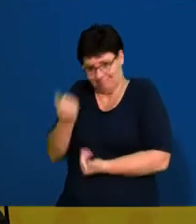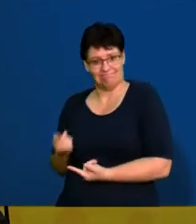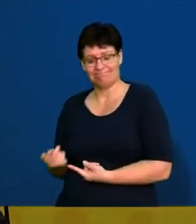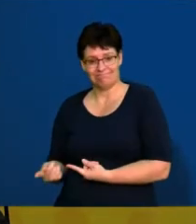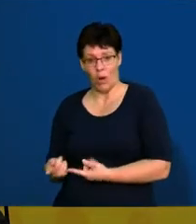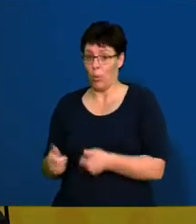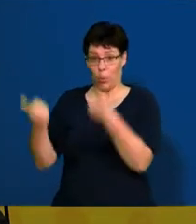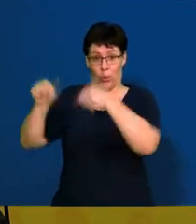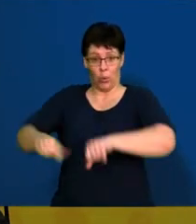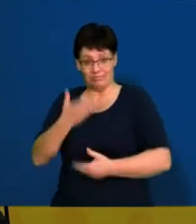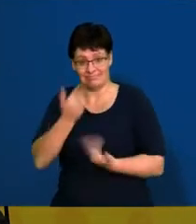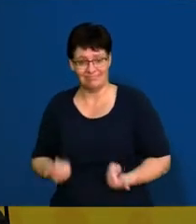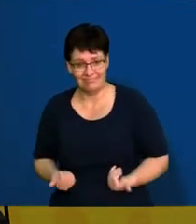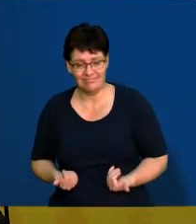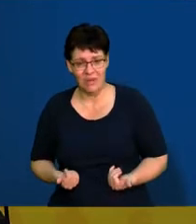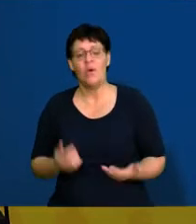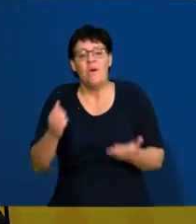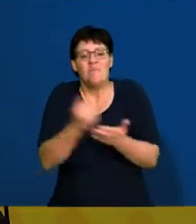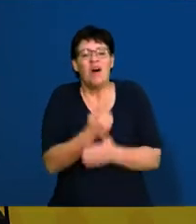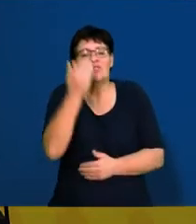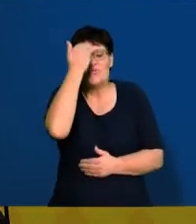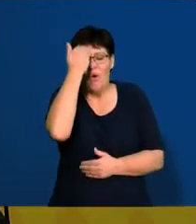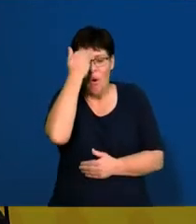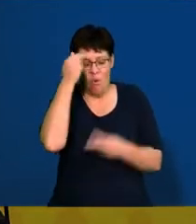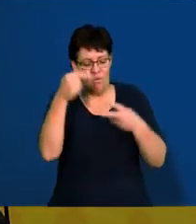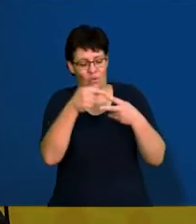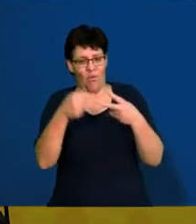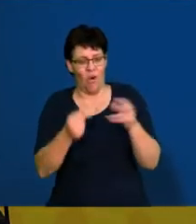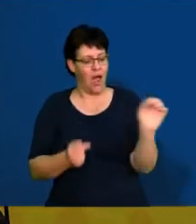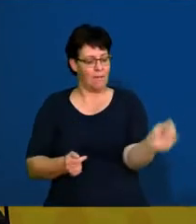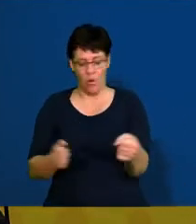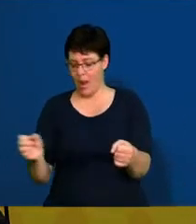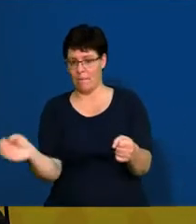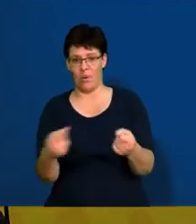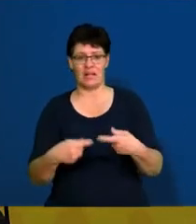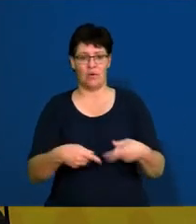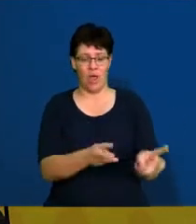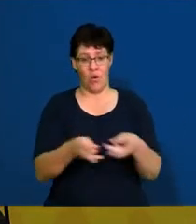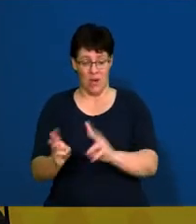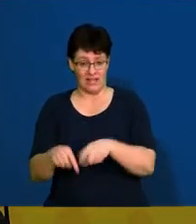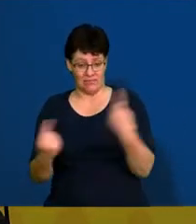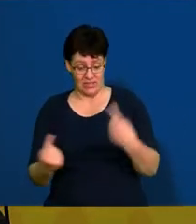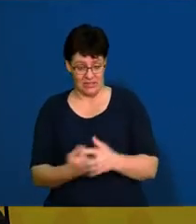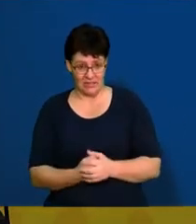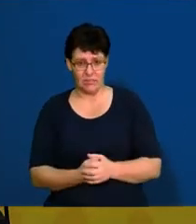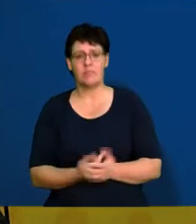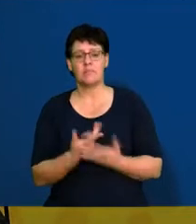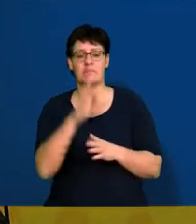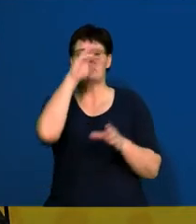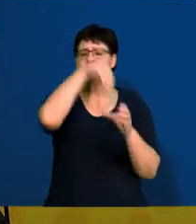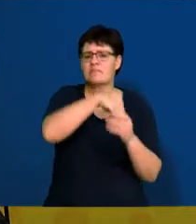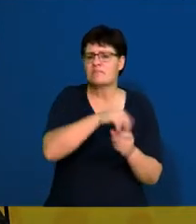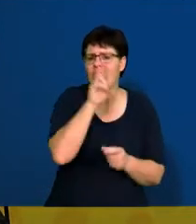that's coming into the organization. You need to know your different recruitment methods. So, if you look at